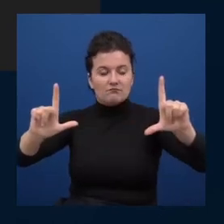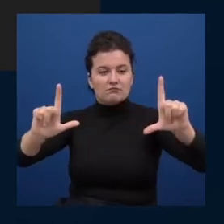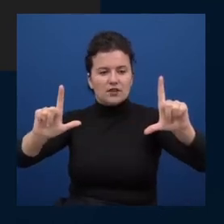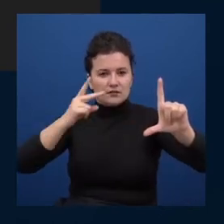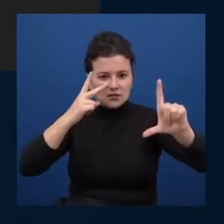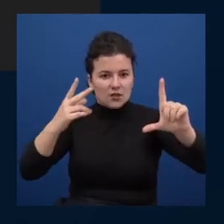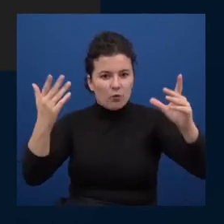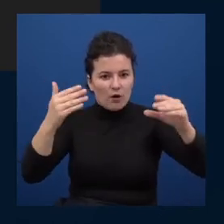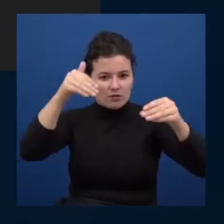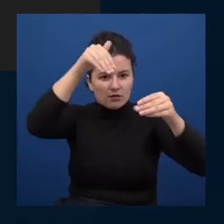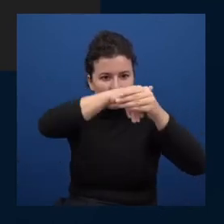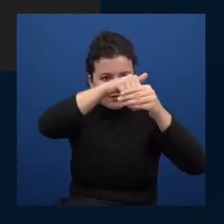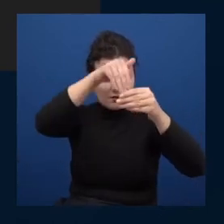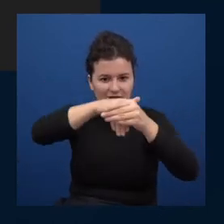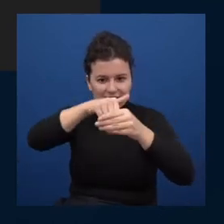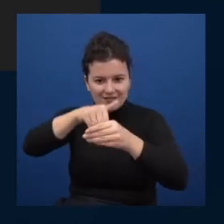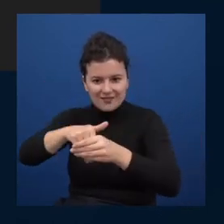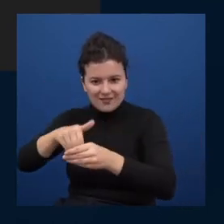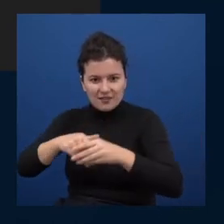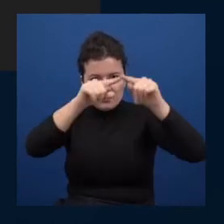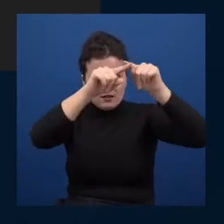folders in a loop